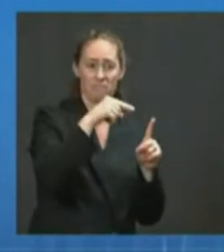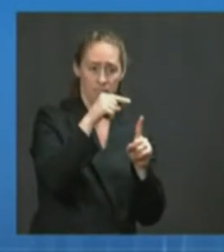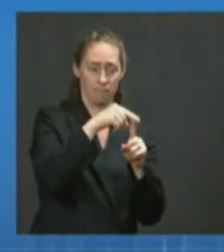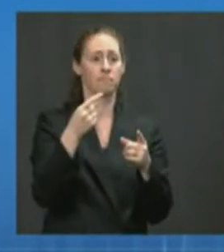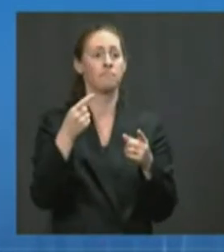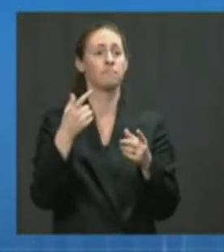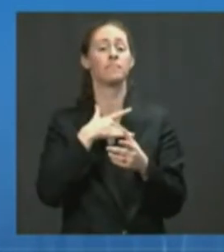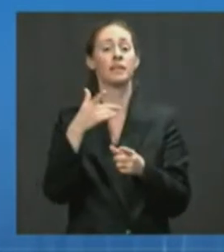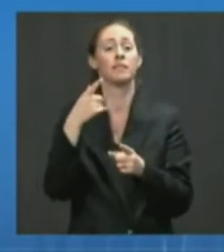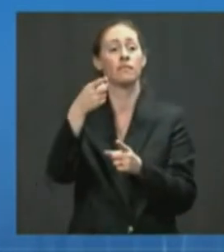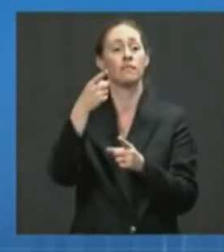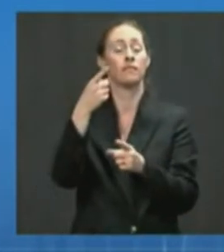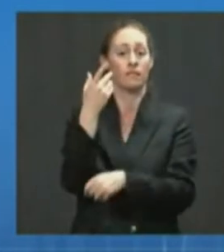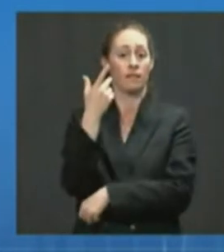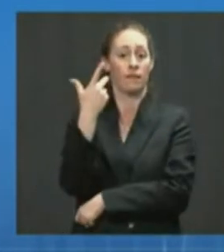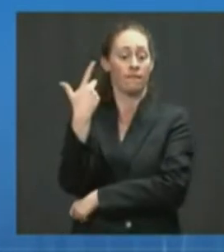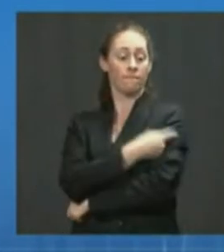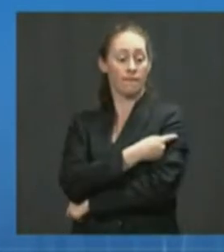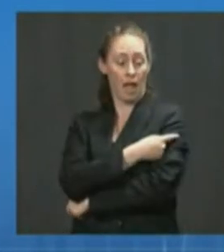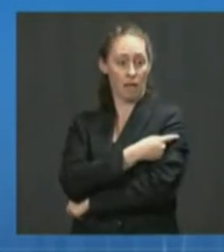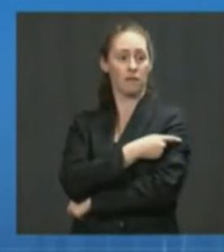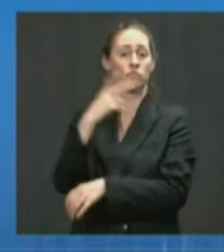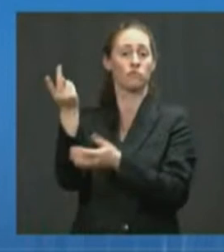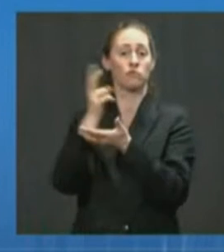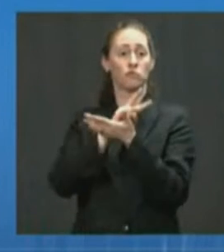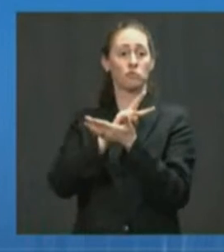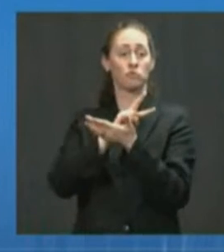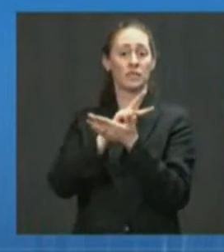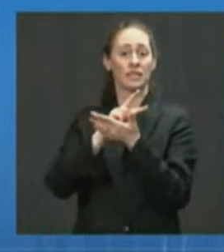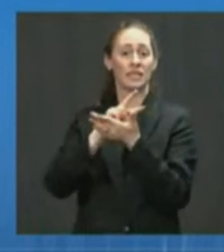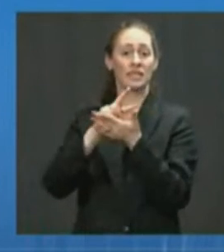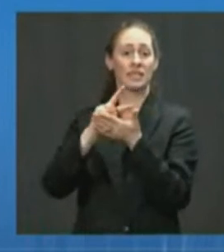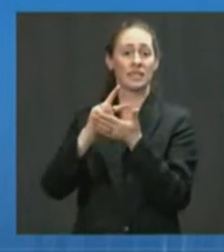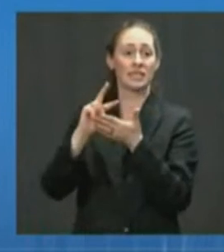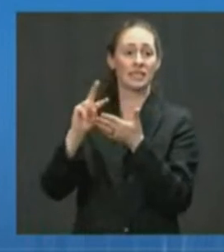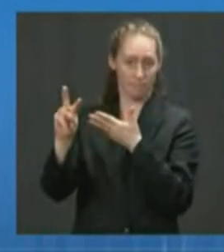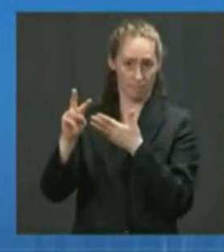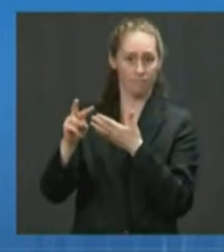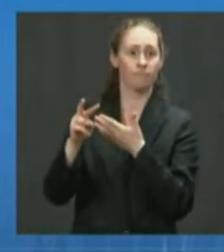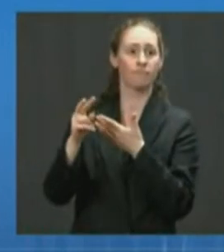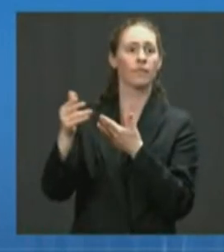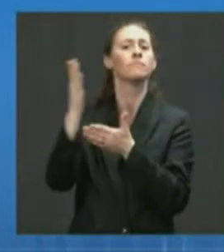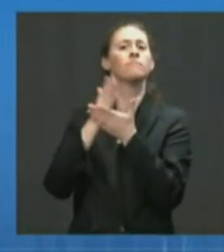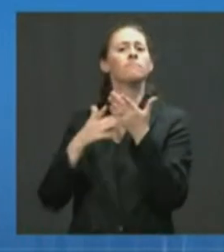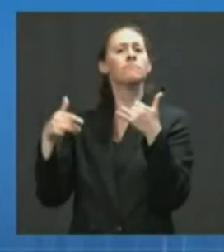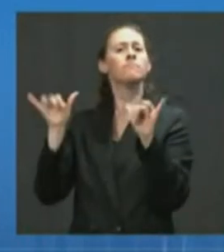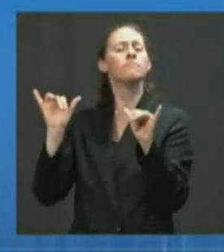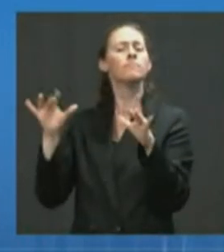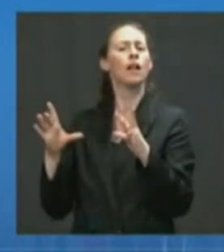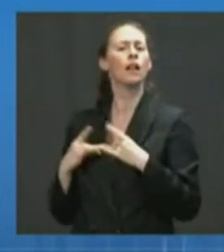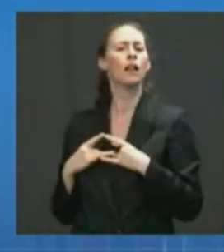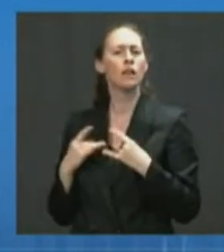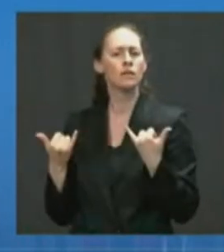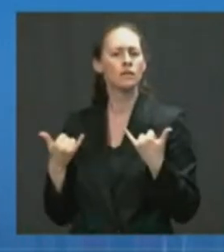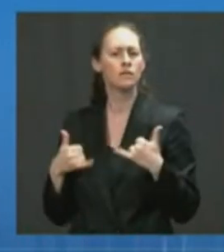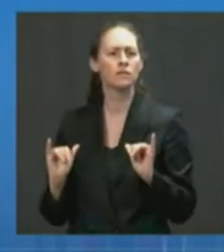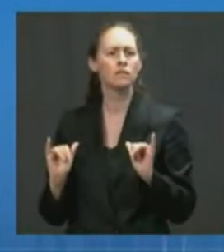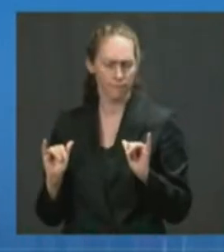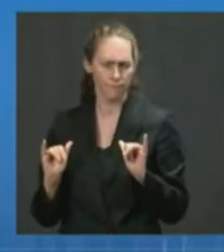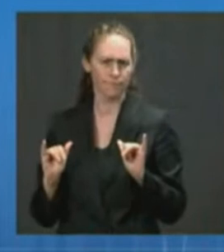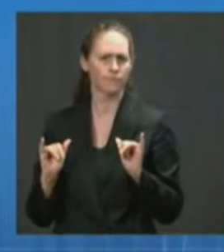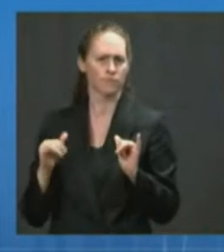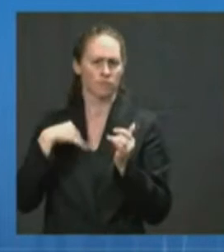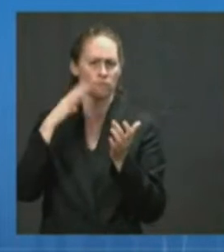completion of all recommended doses of what would be an FDA EUA authorized vaccines.